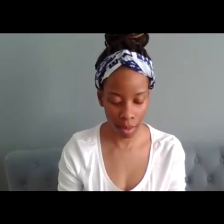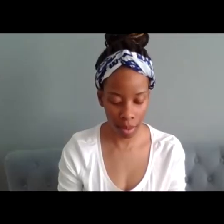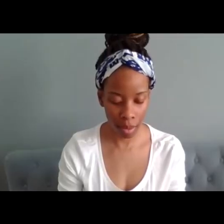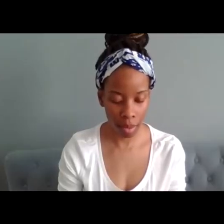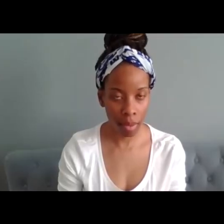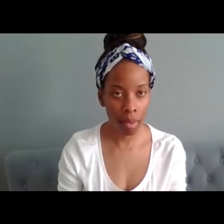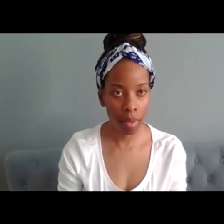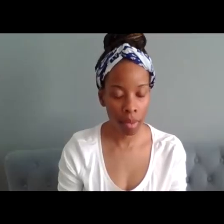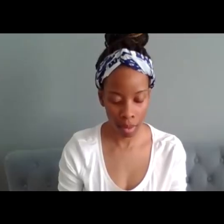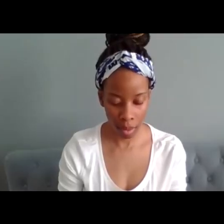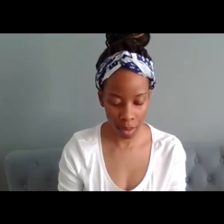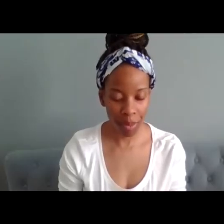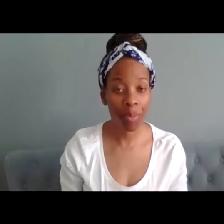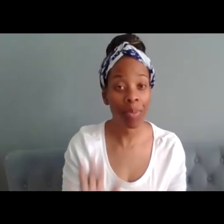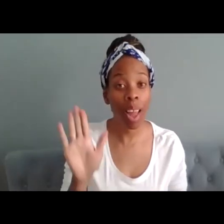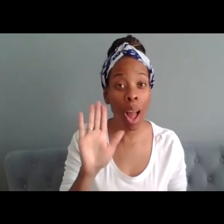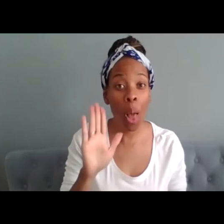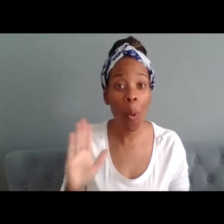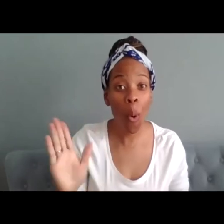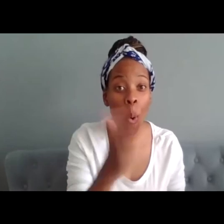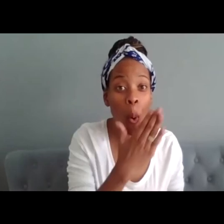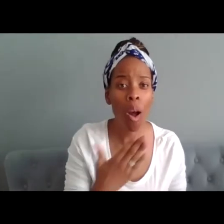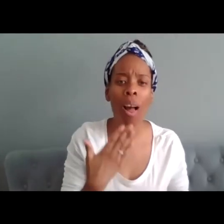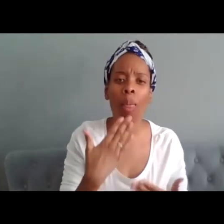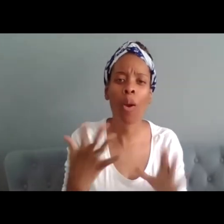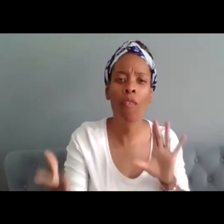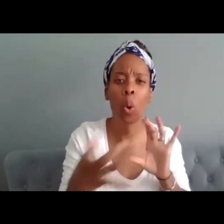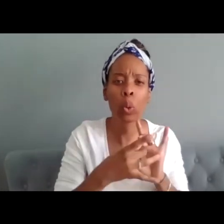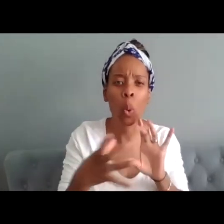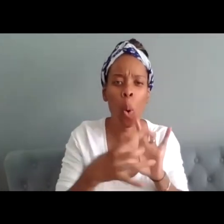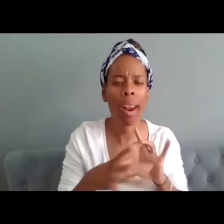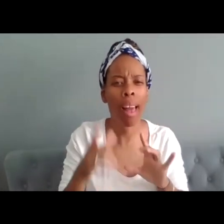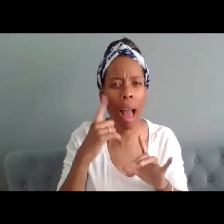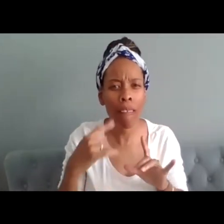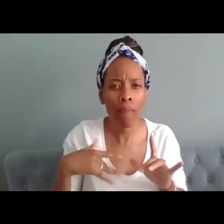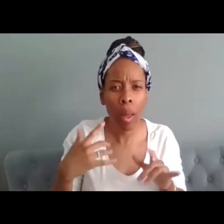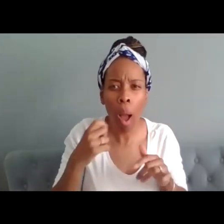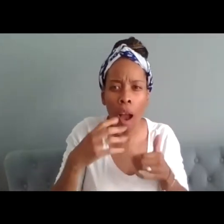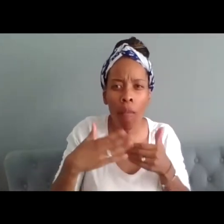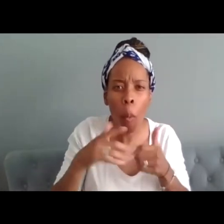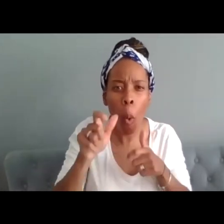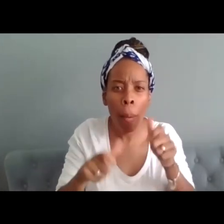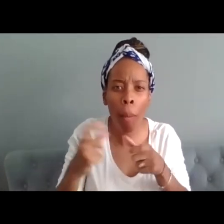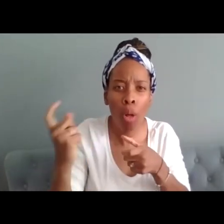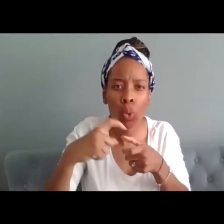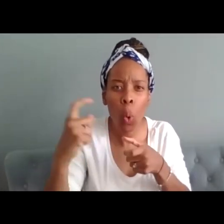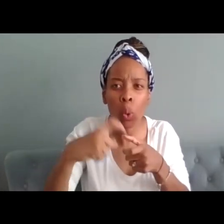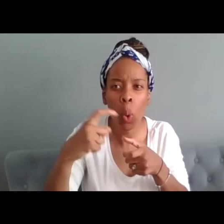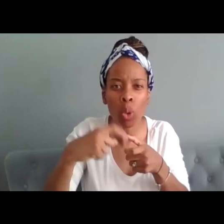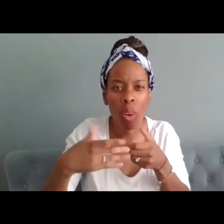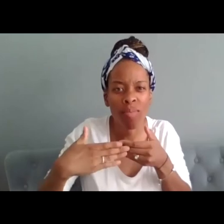okay hi everybody thanks for joining I'm sure there'll be a few more people that will join us in the next few minutes